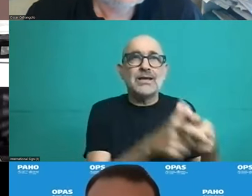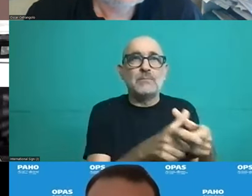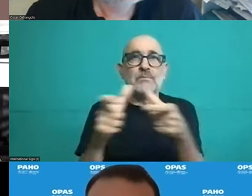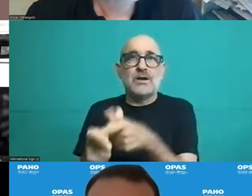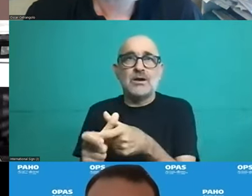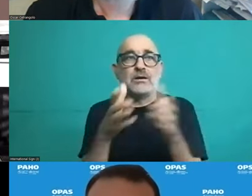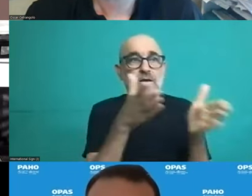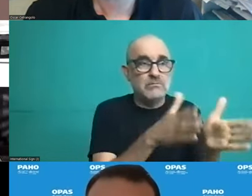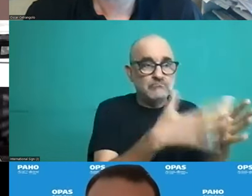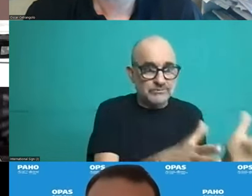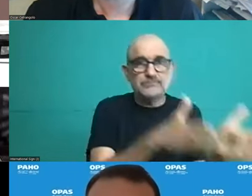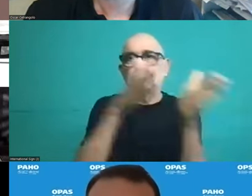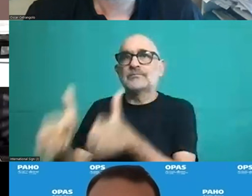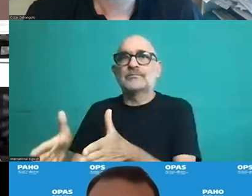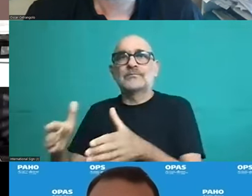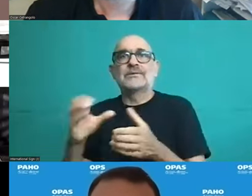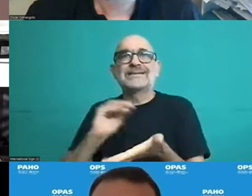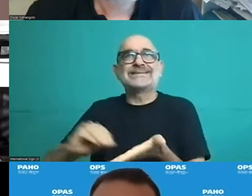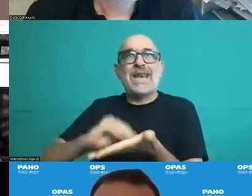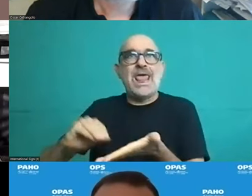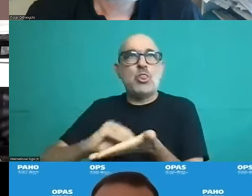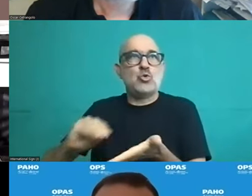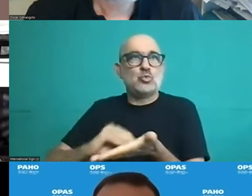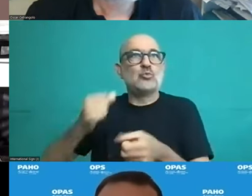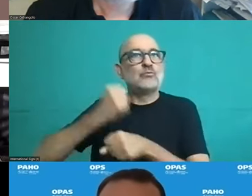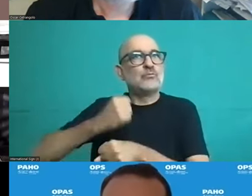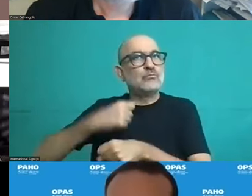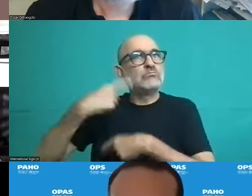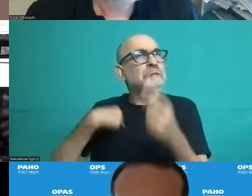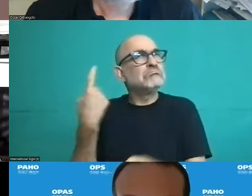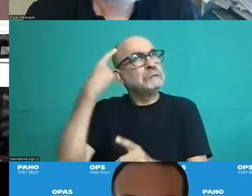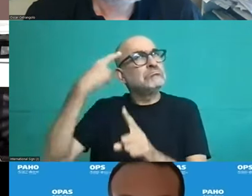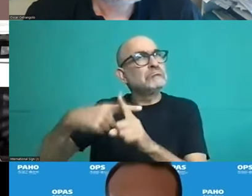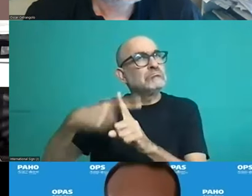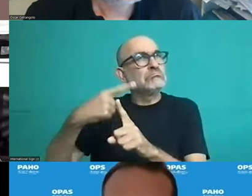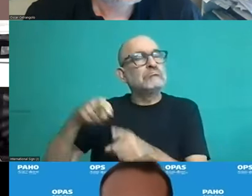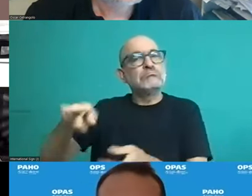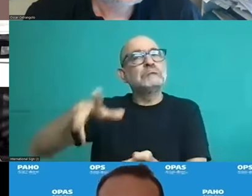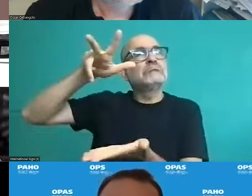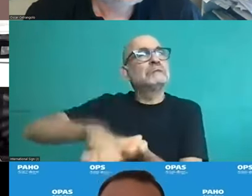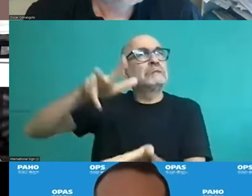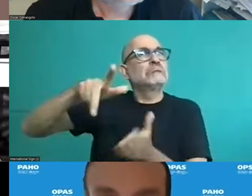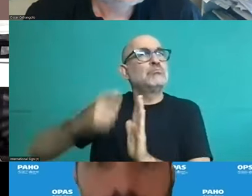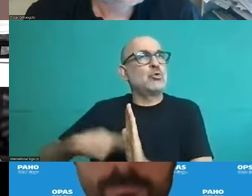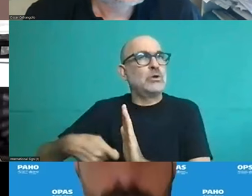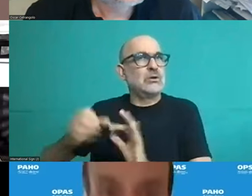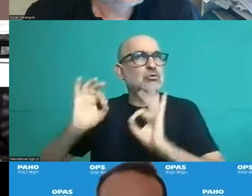with the corresponding adjustments made by the Colombian Congress. And there are enough